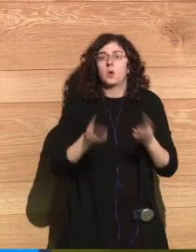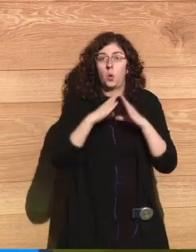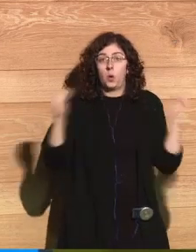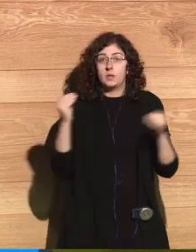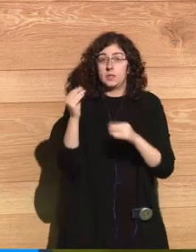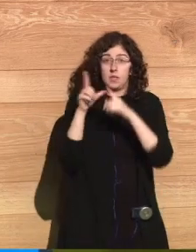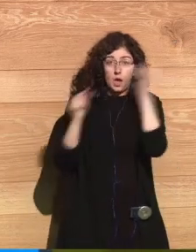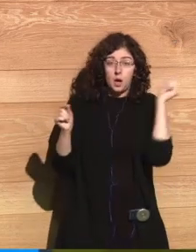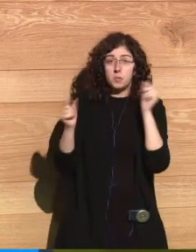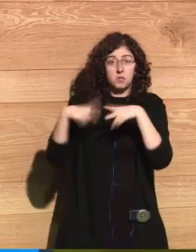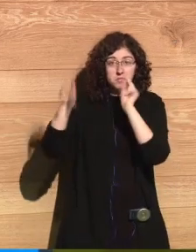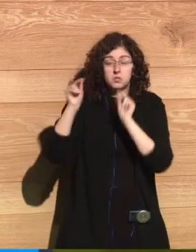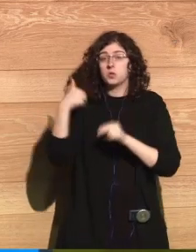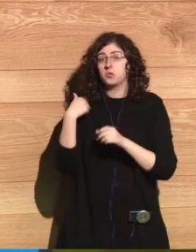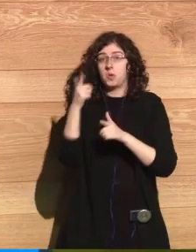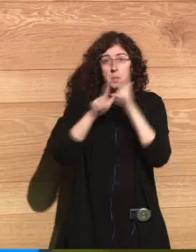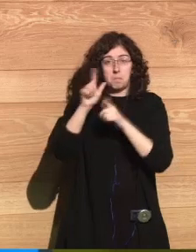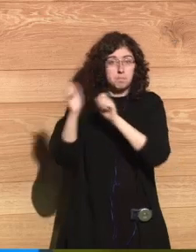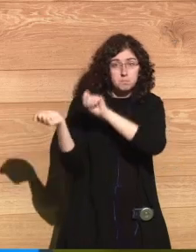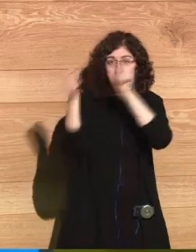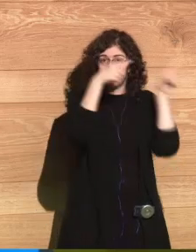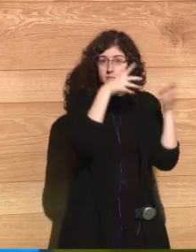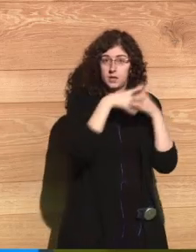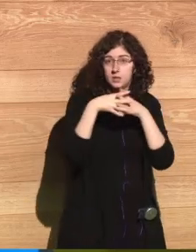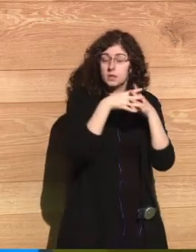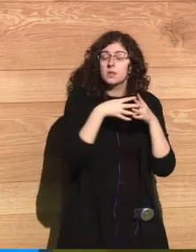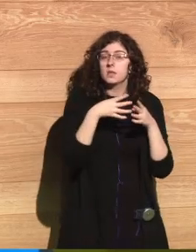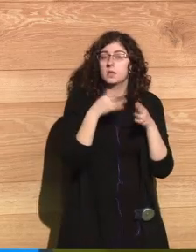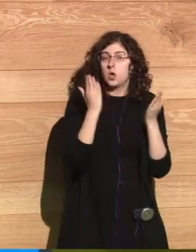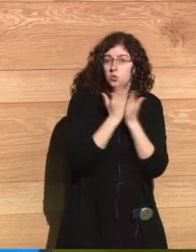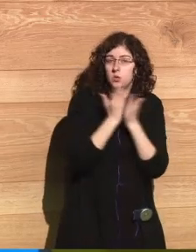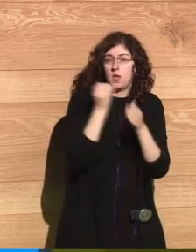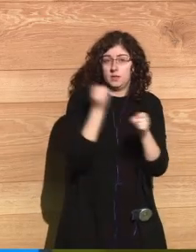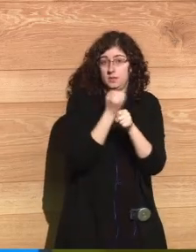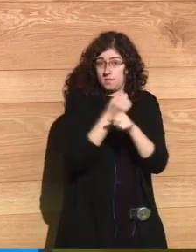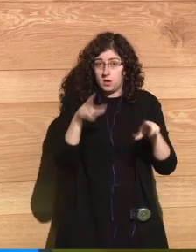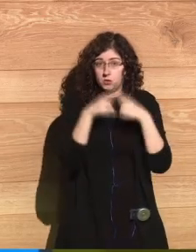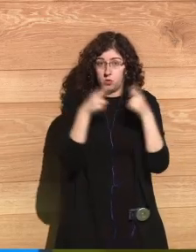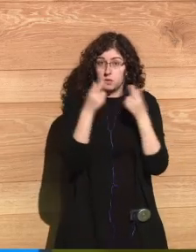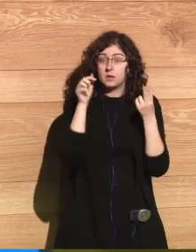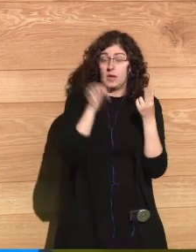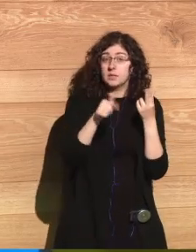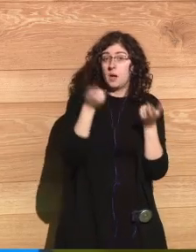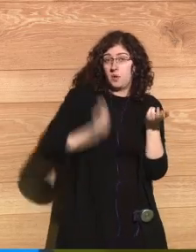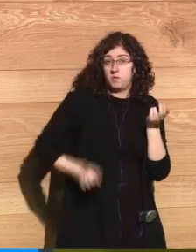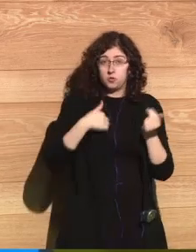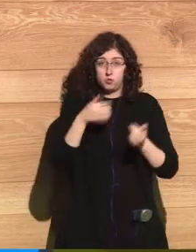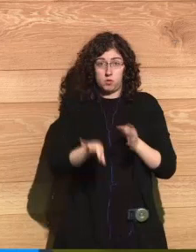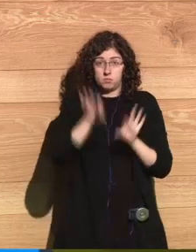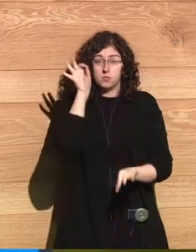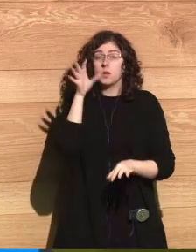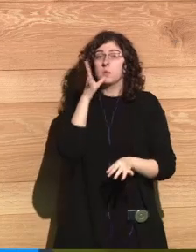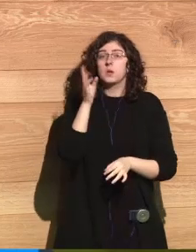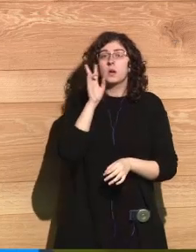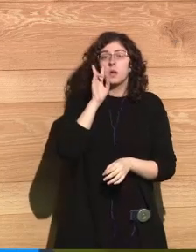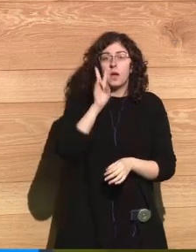States to study social work, the profession which I chose. Because I witnessed such